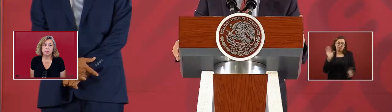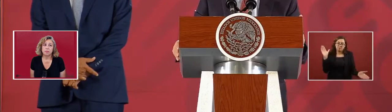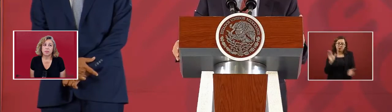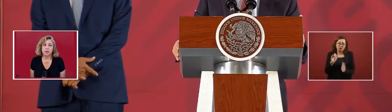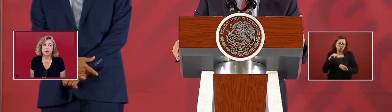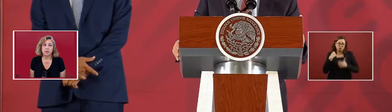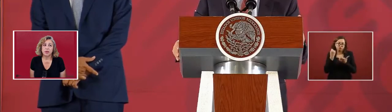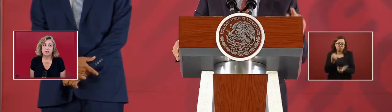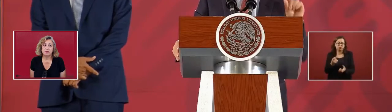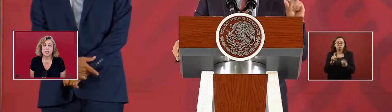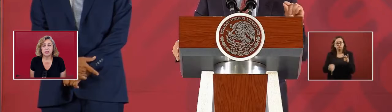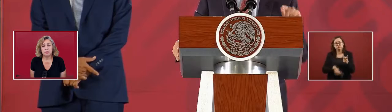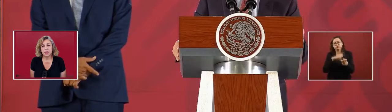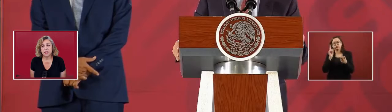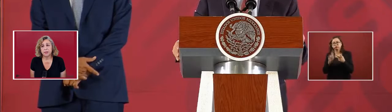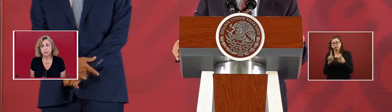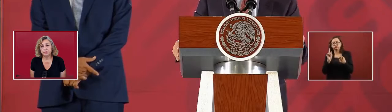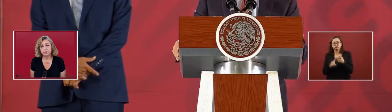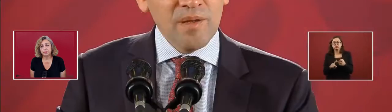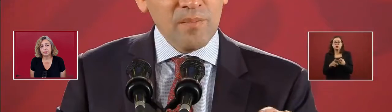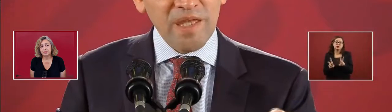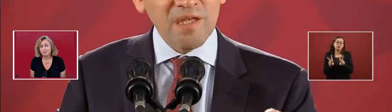So, they're doing an investment.